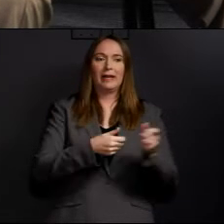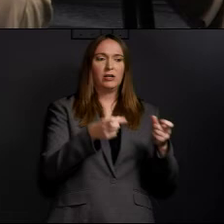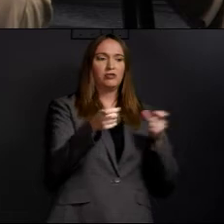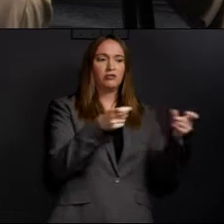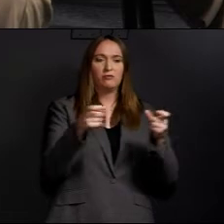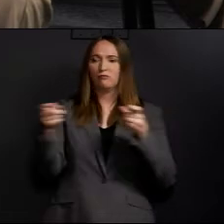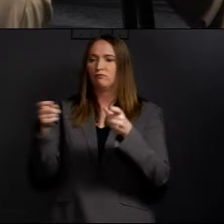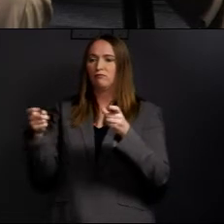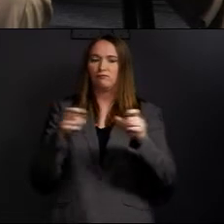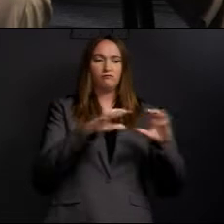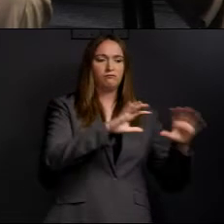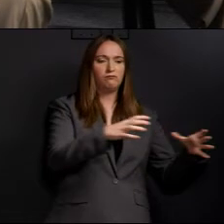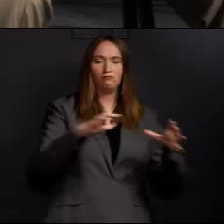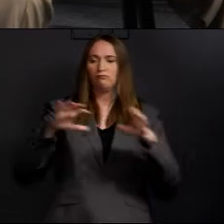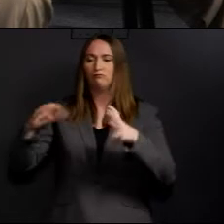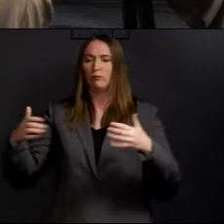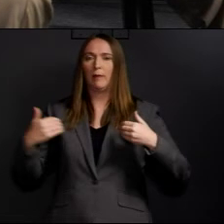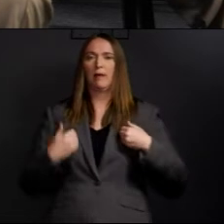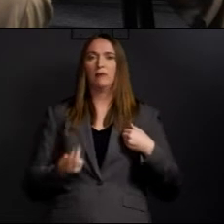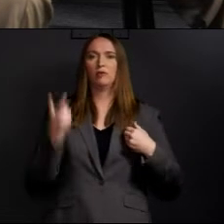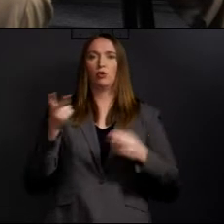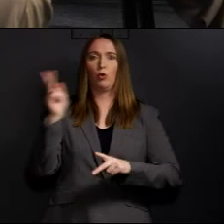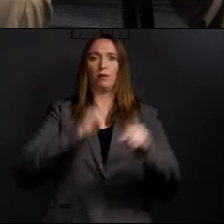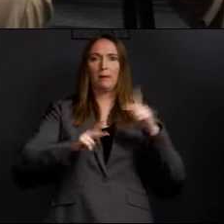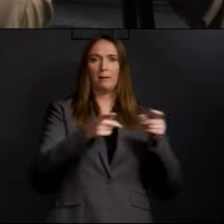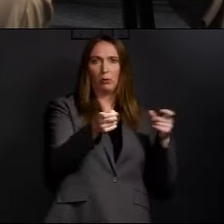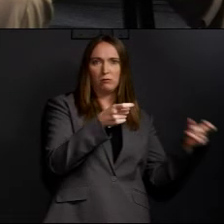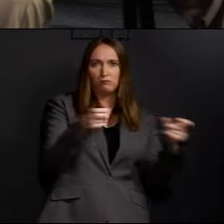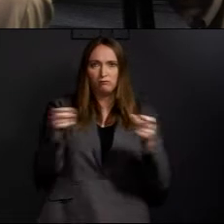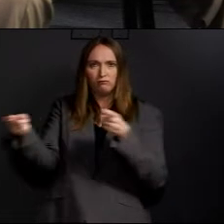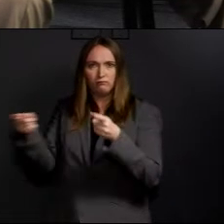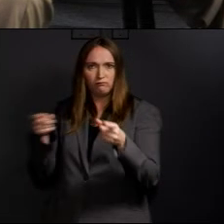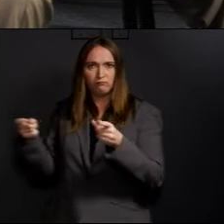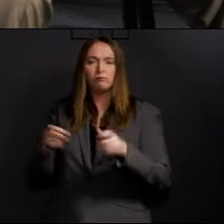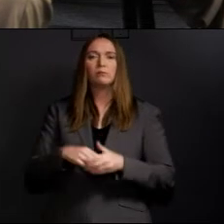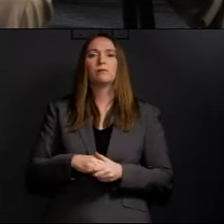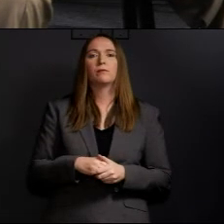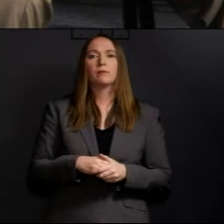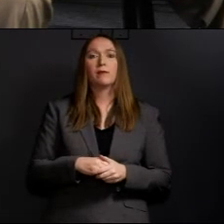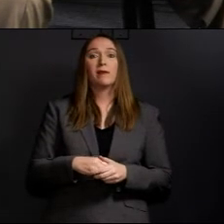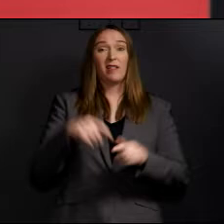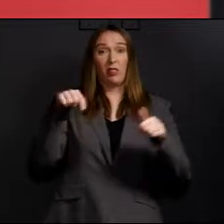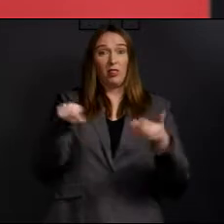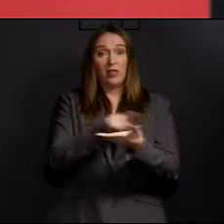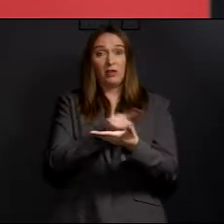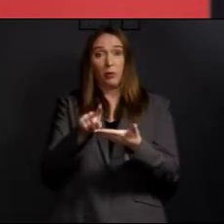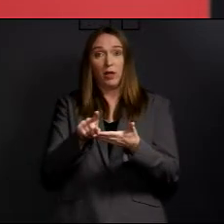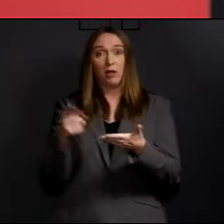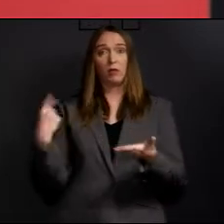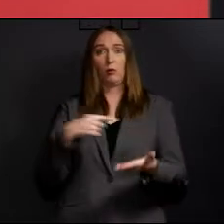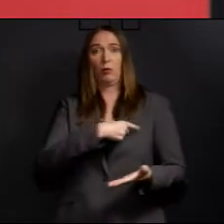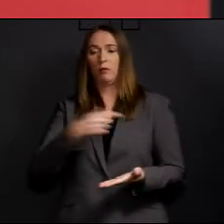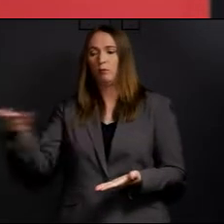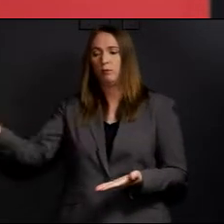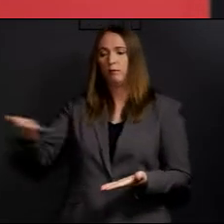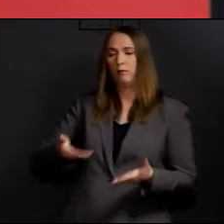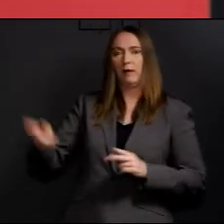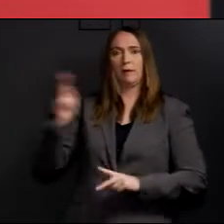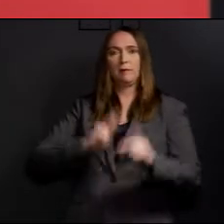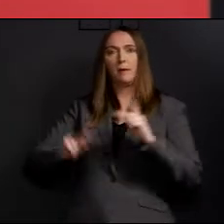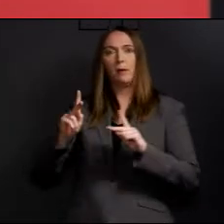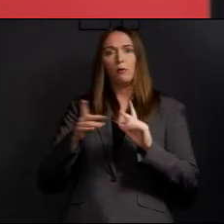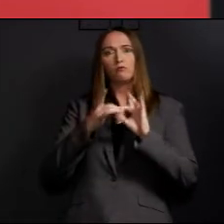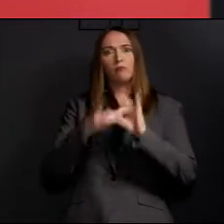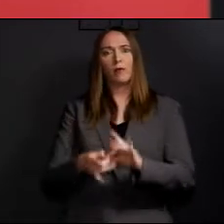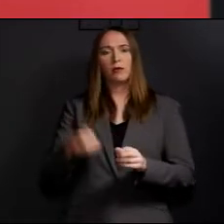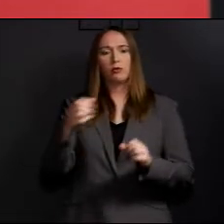chairing it and all week long we're going to hear from our council members on their work on your behalf on this. But first, I